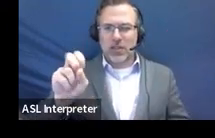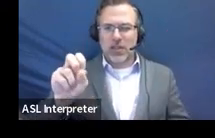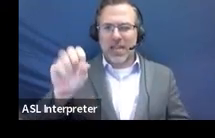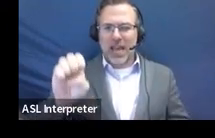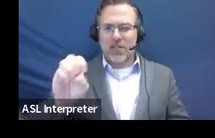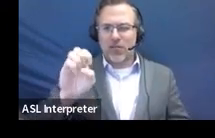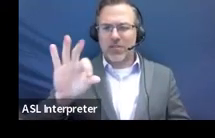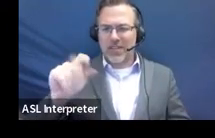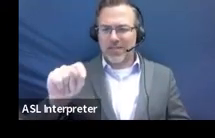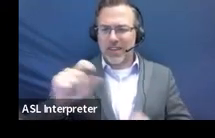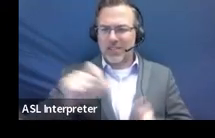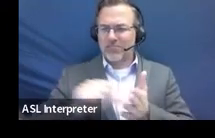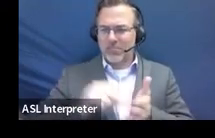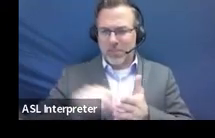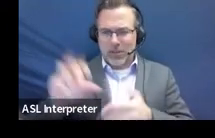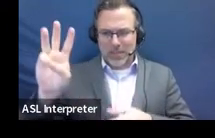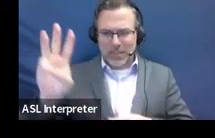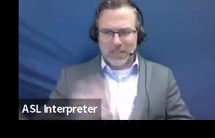procedural manual.